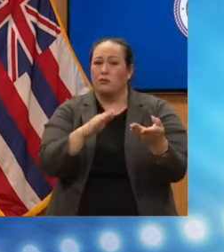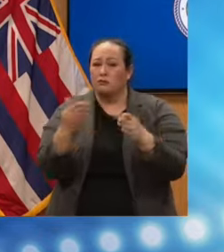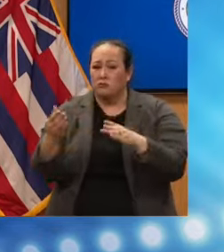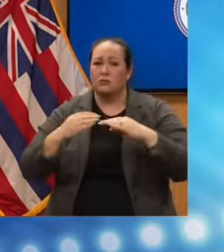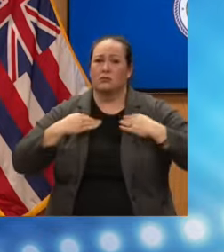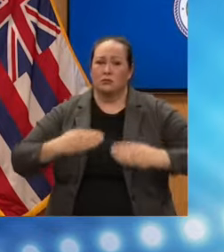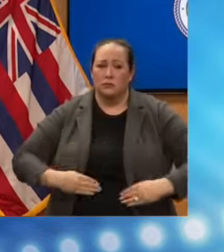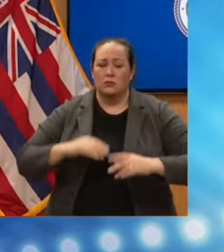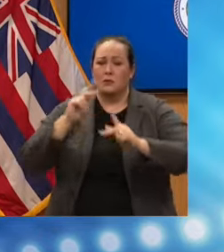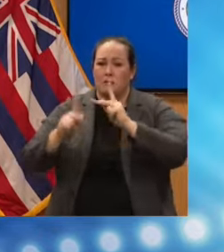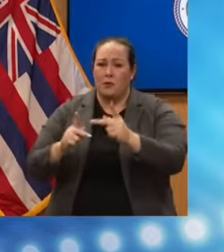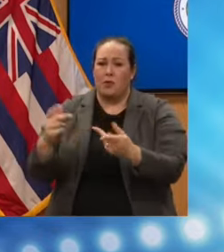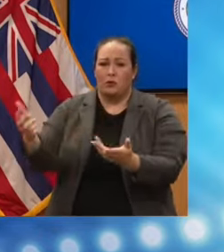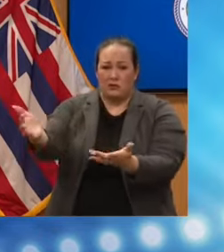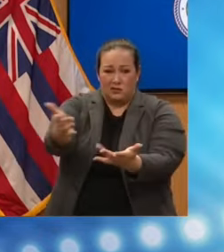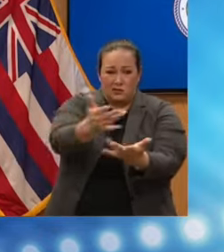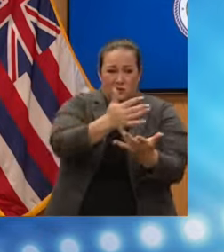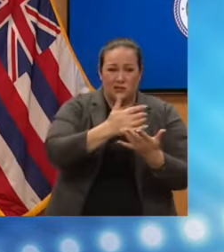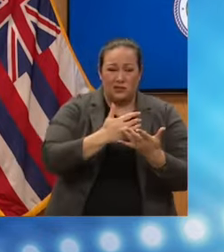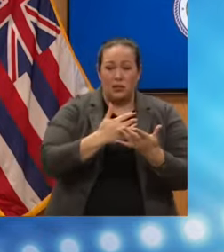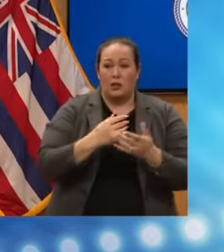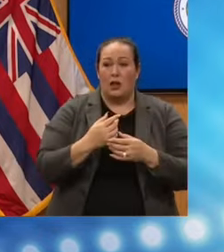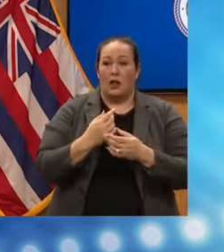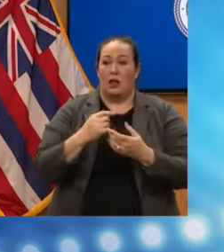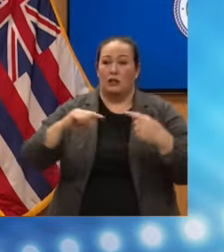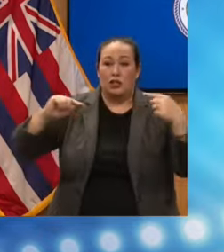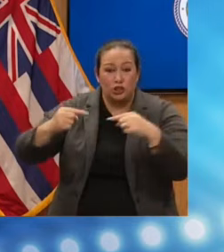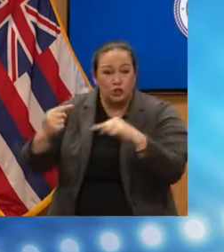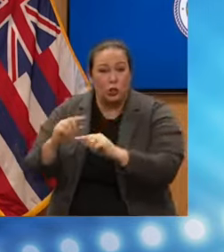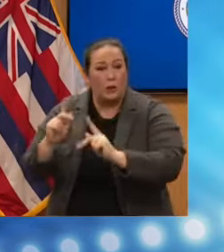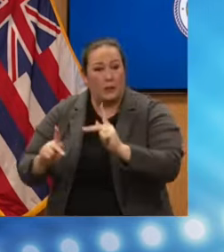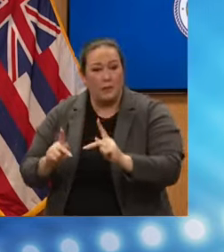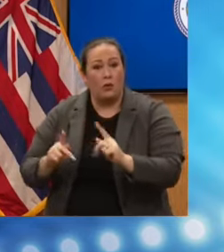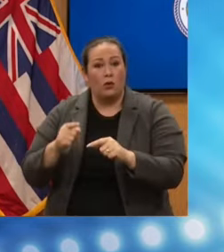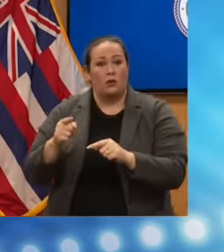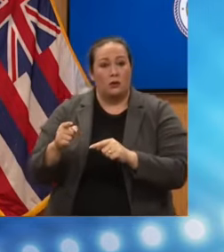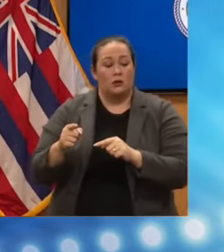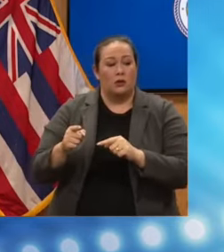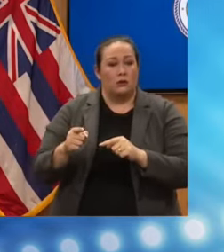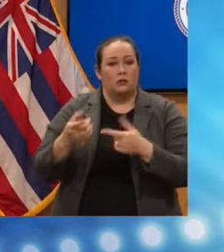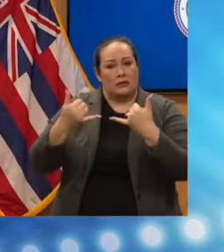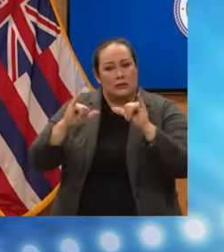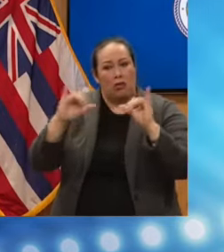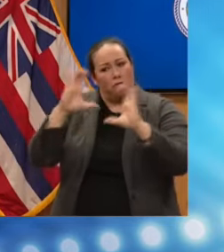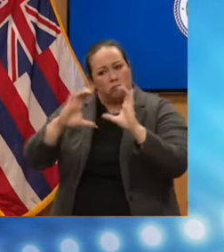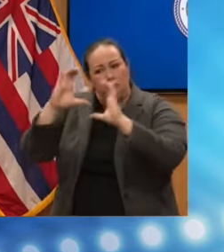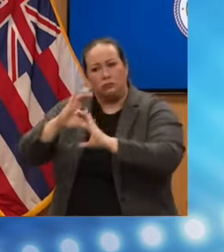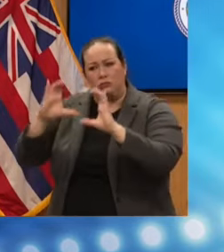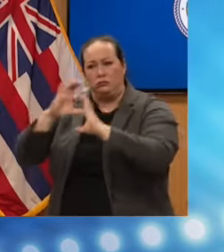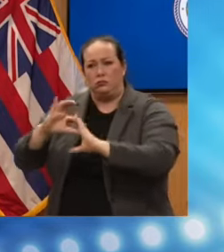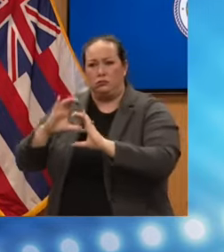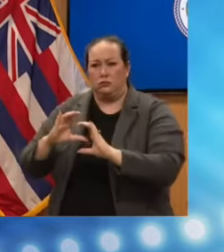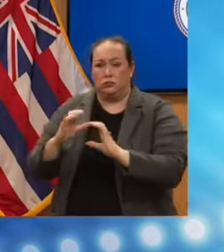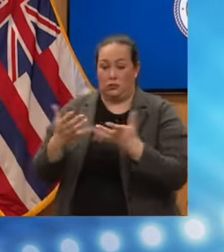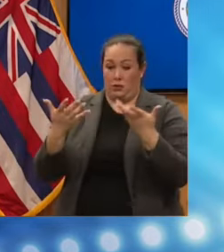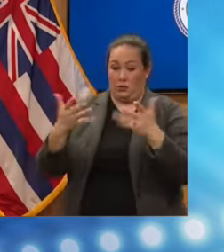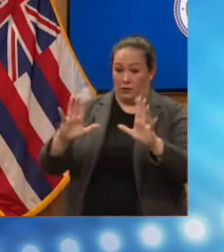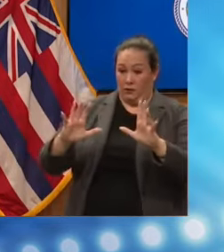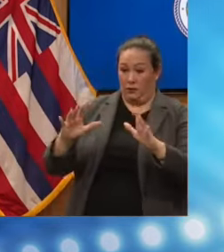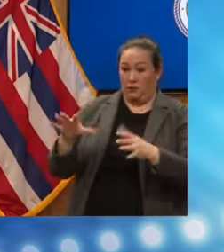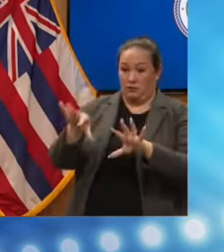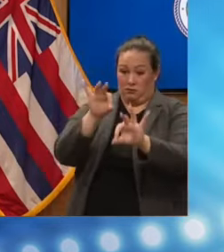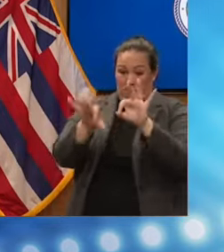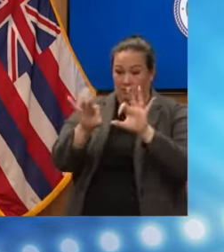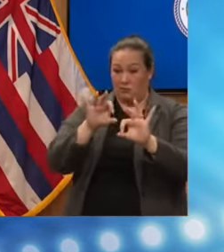might just be injured. A lot of time has passed since the incident, so we're still in that phase. But please allow